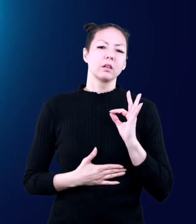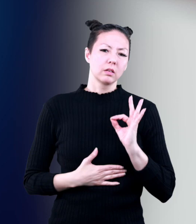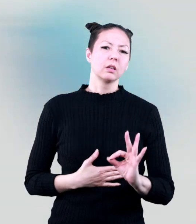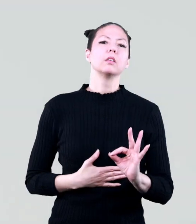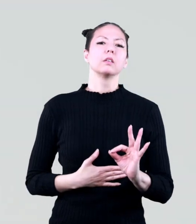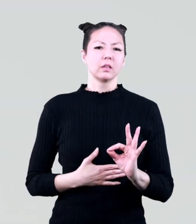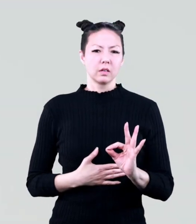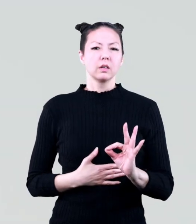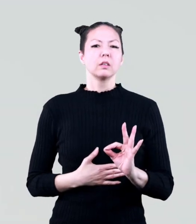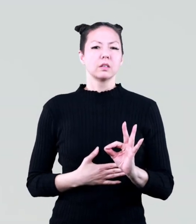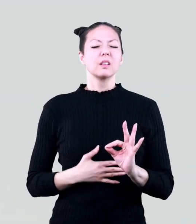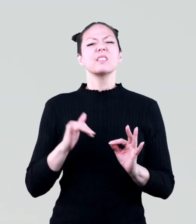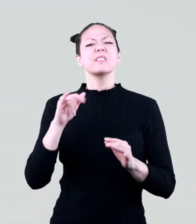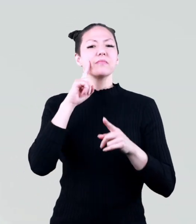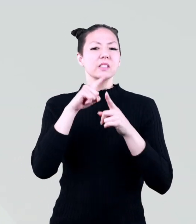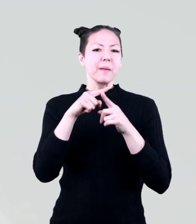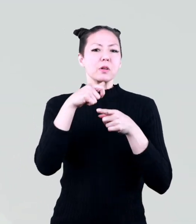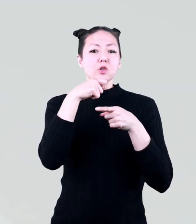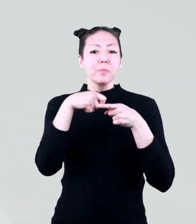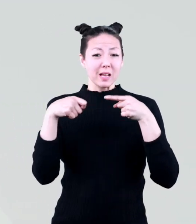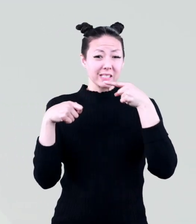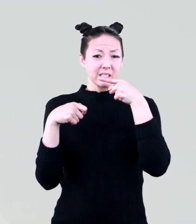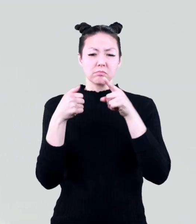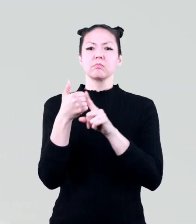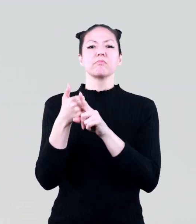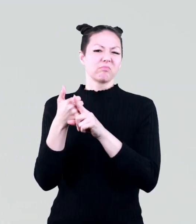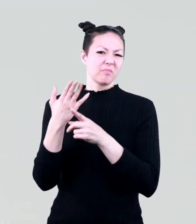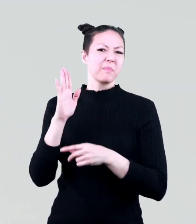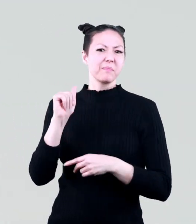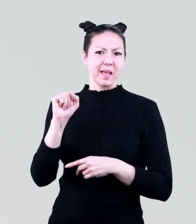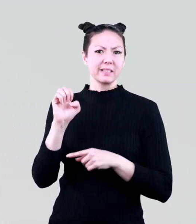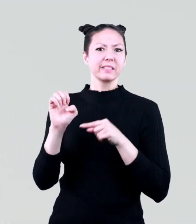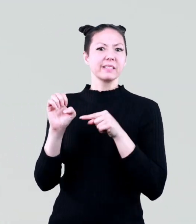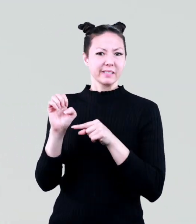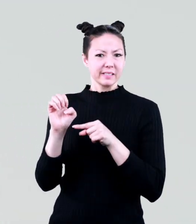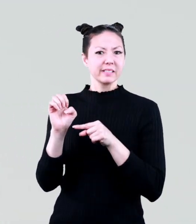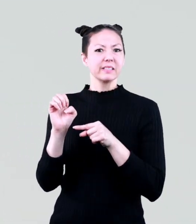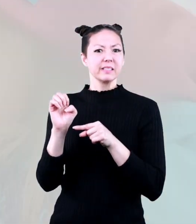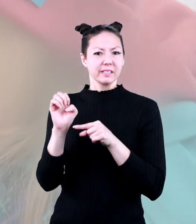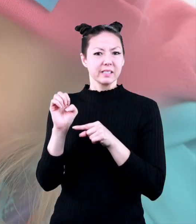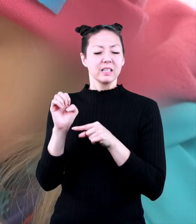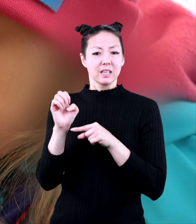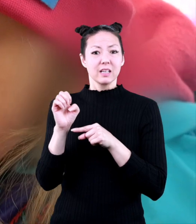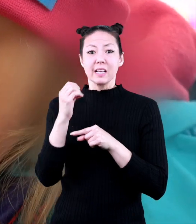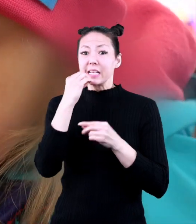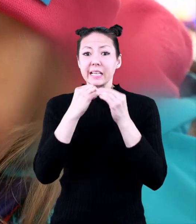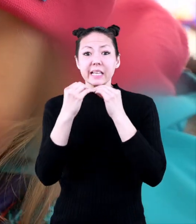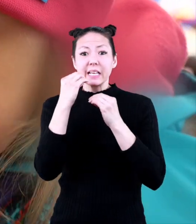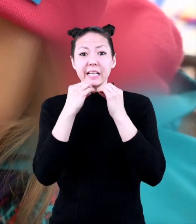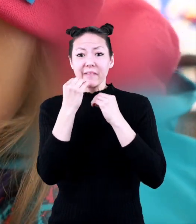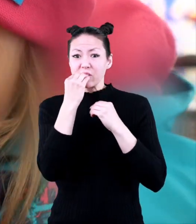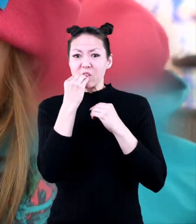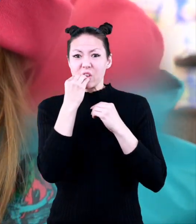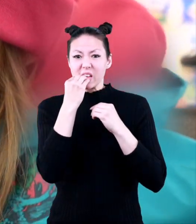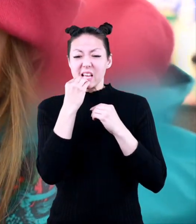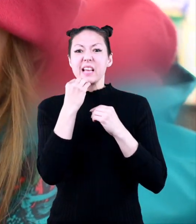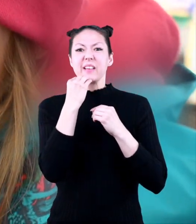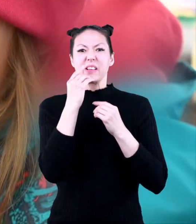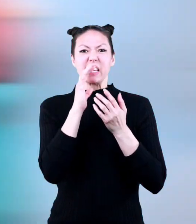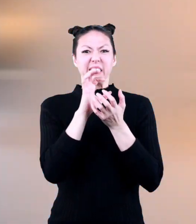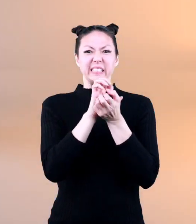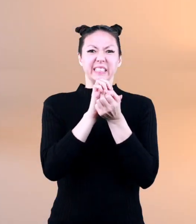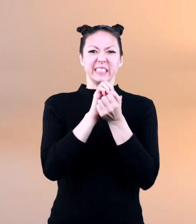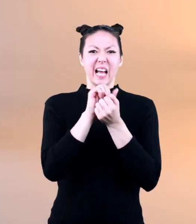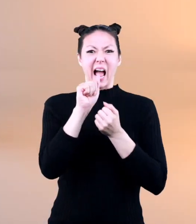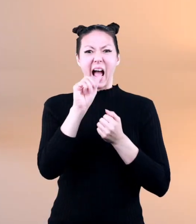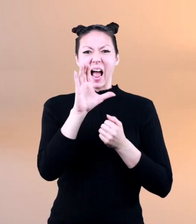another example is toothpaste which is also a base when bits of food decay in your mouth